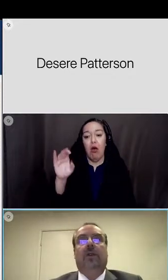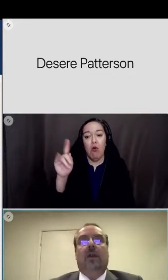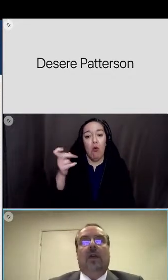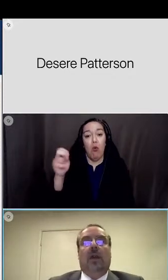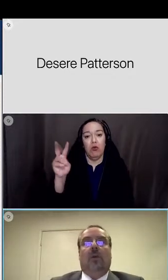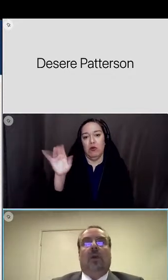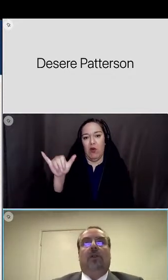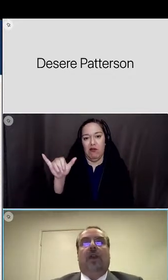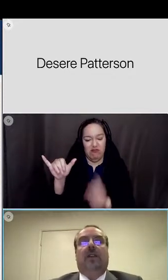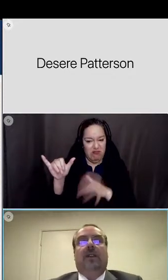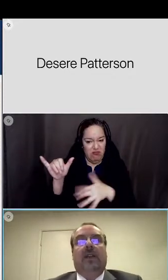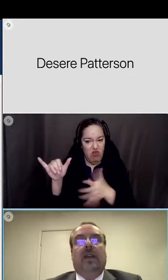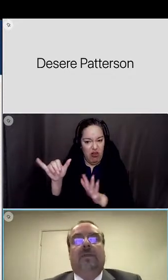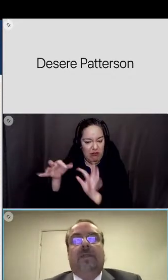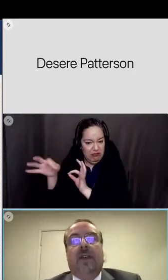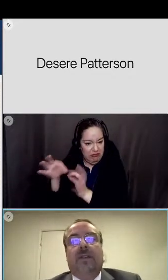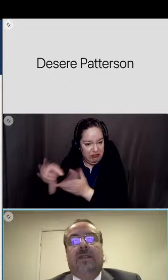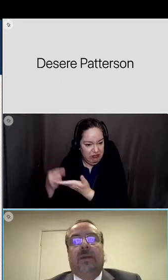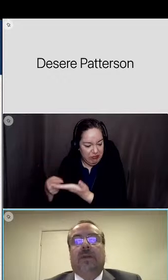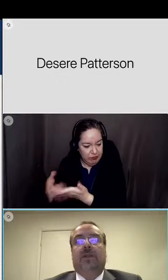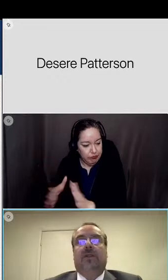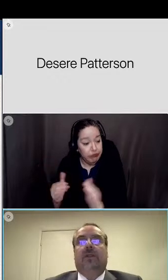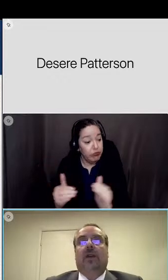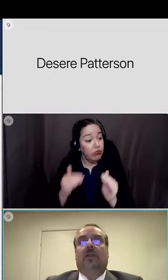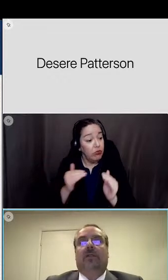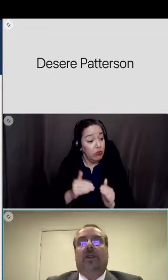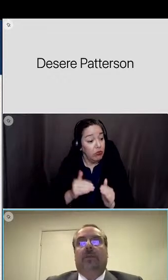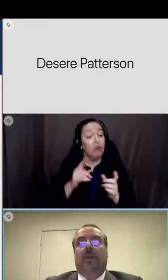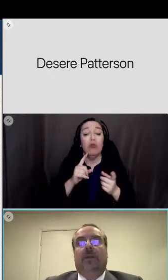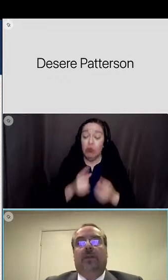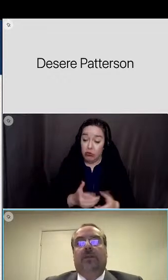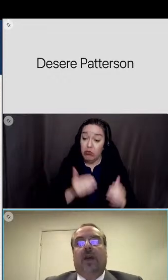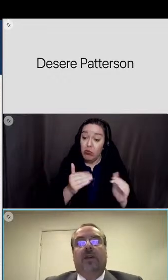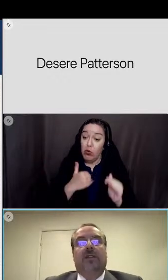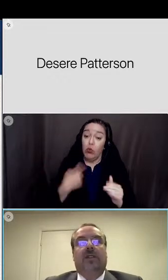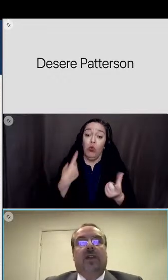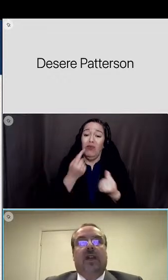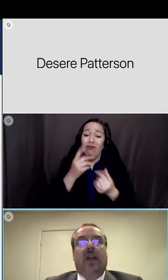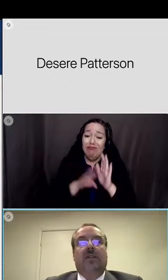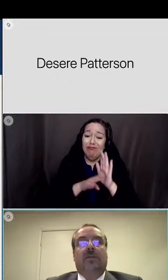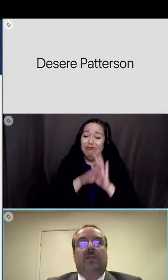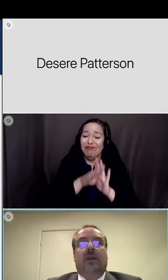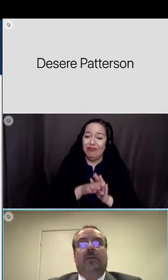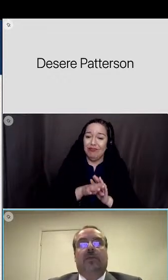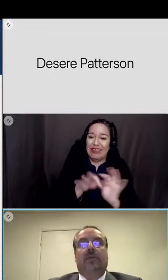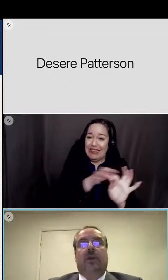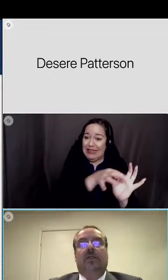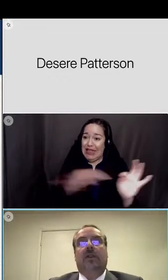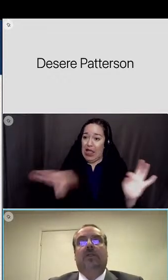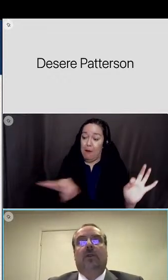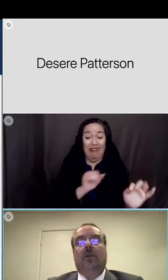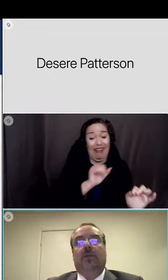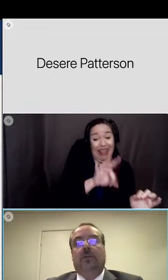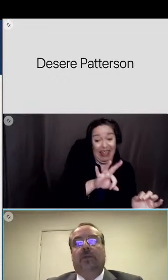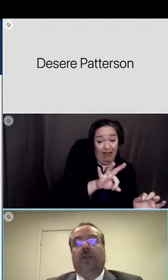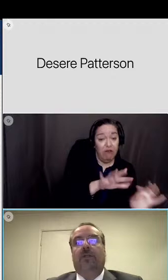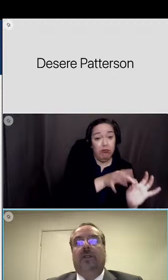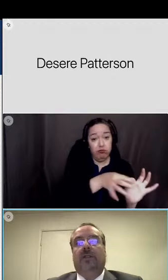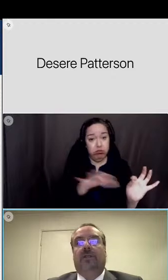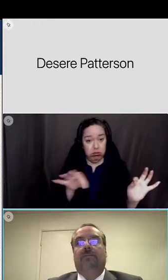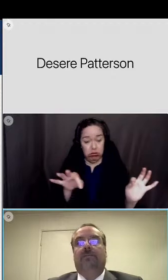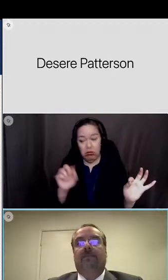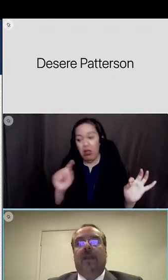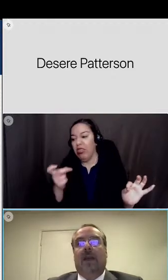action we created the if then statements to guide our development of the strategies and action steps to achieve the goals of